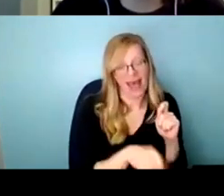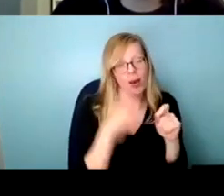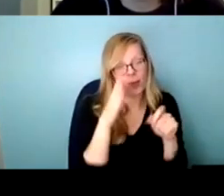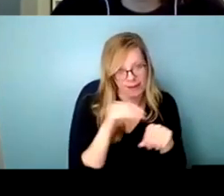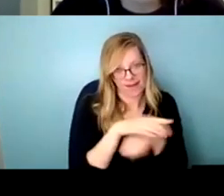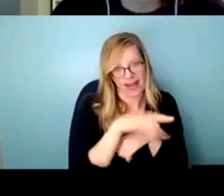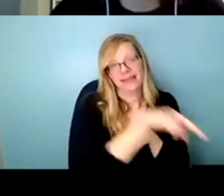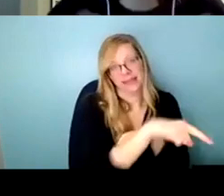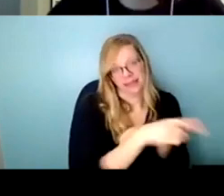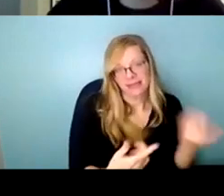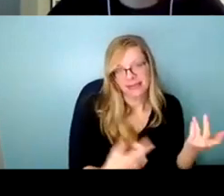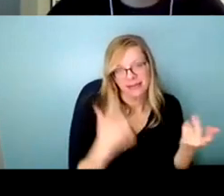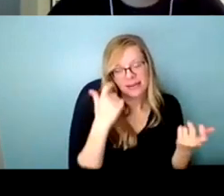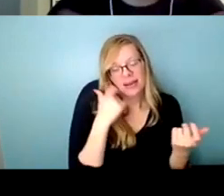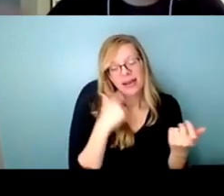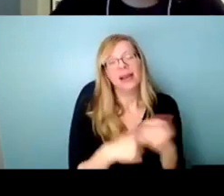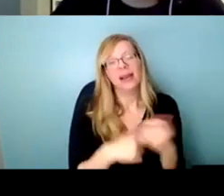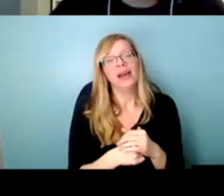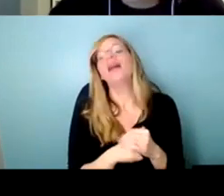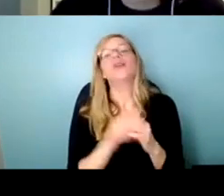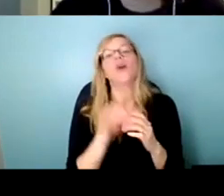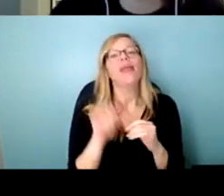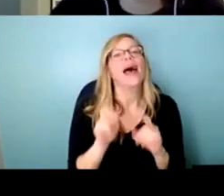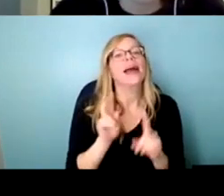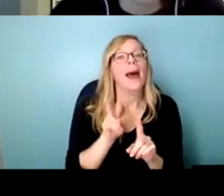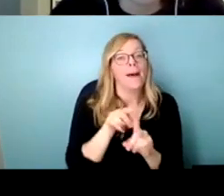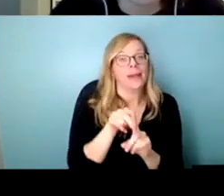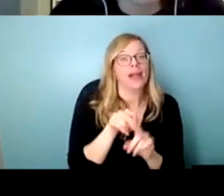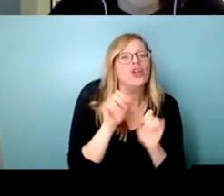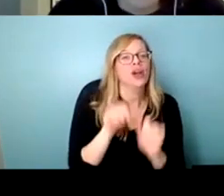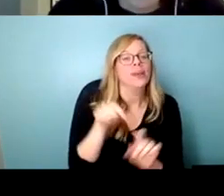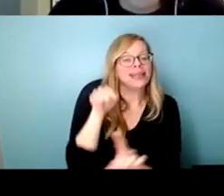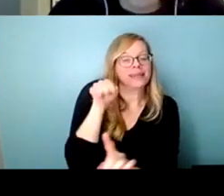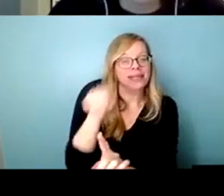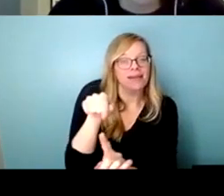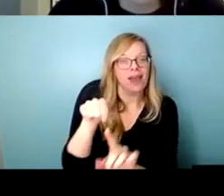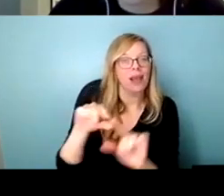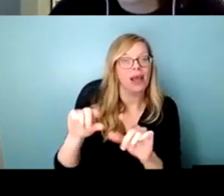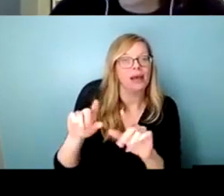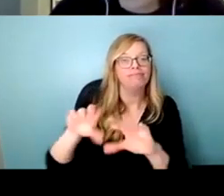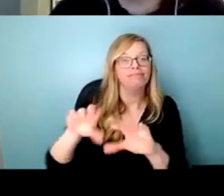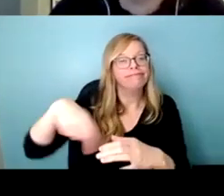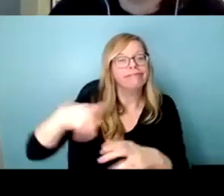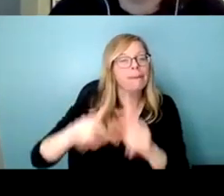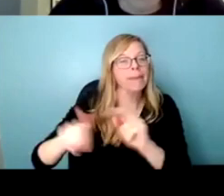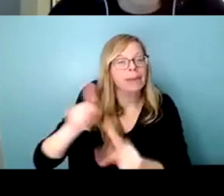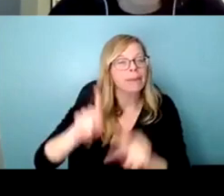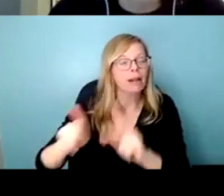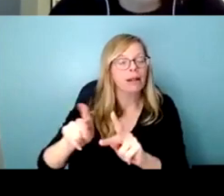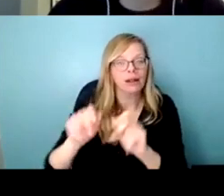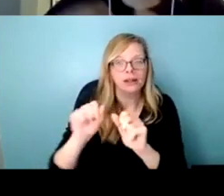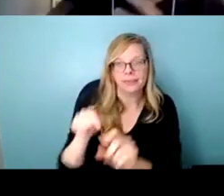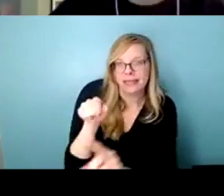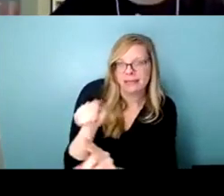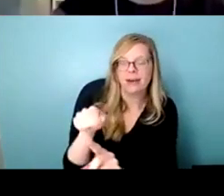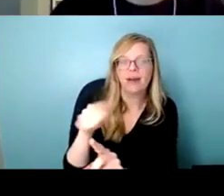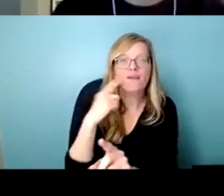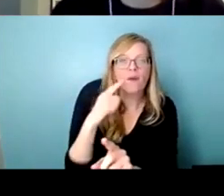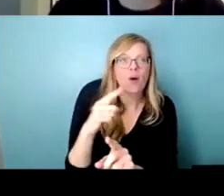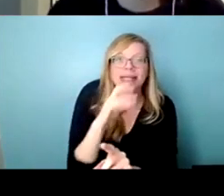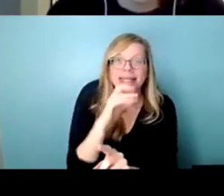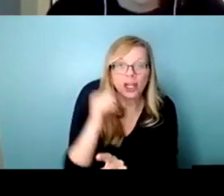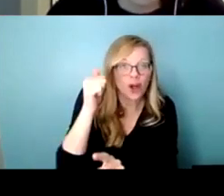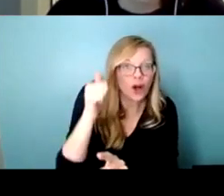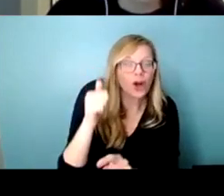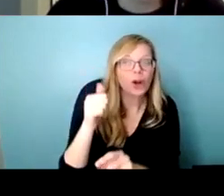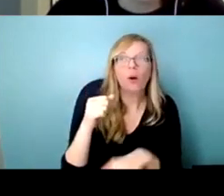you and then any application could be target populations um so certain things could be targeted say at seniors or